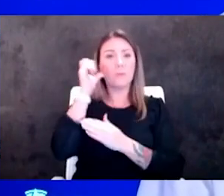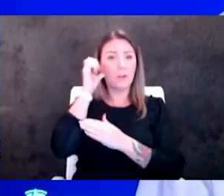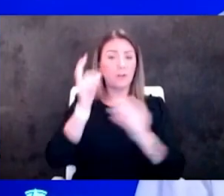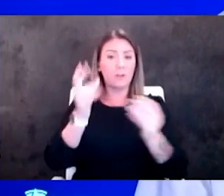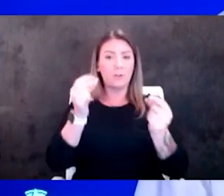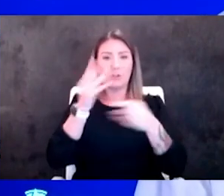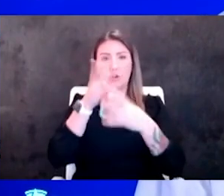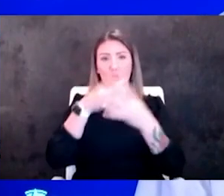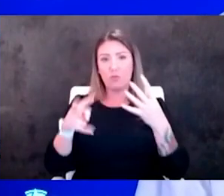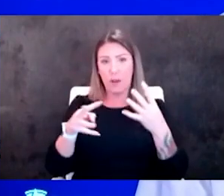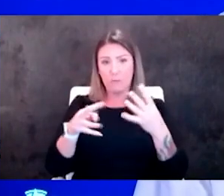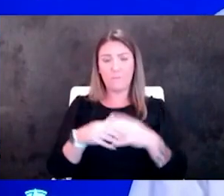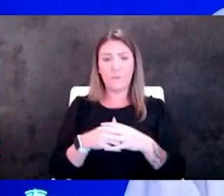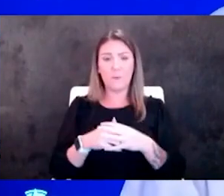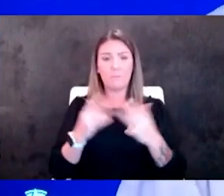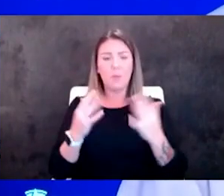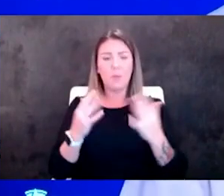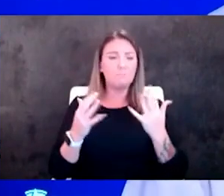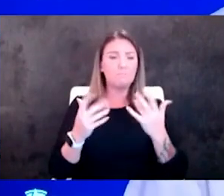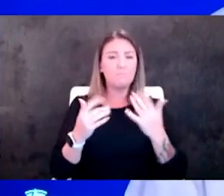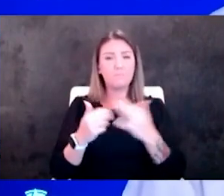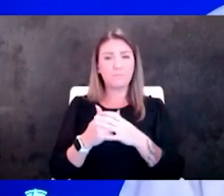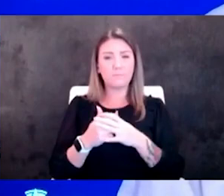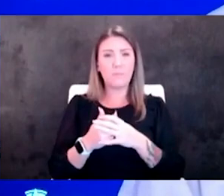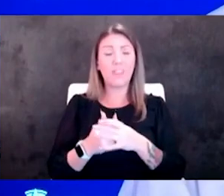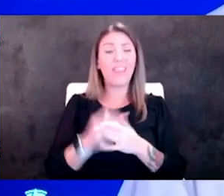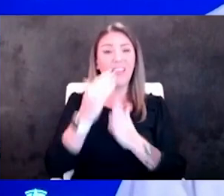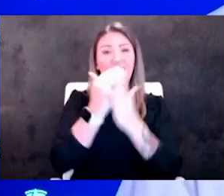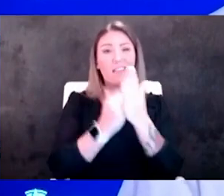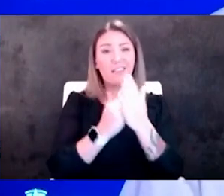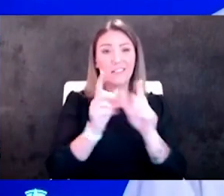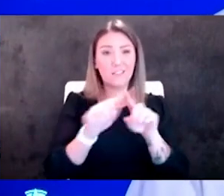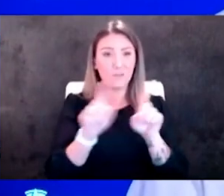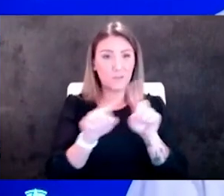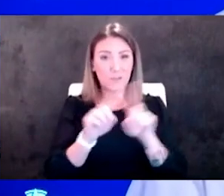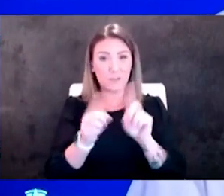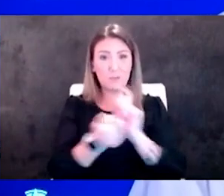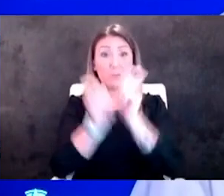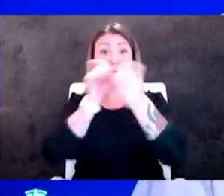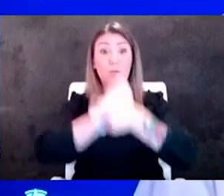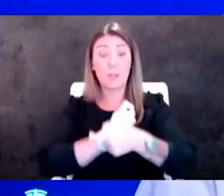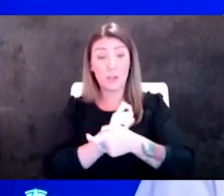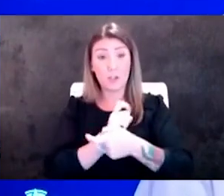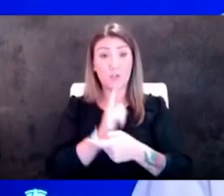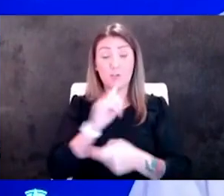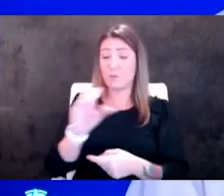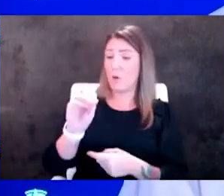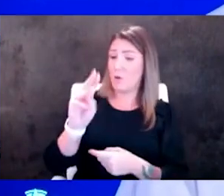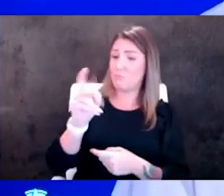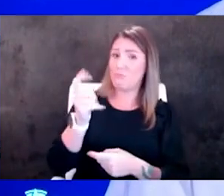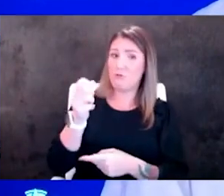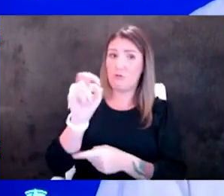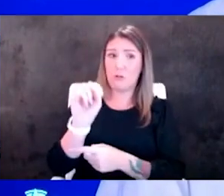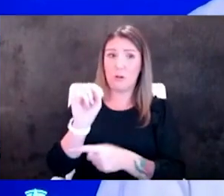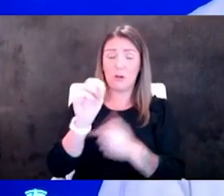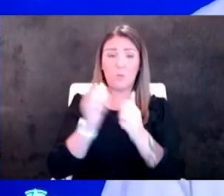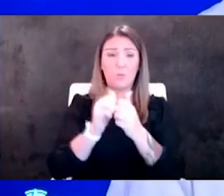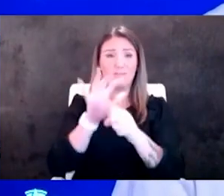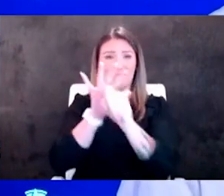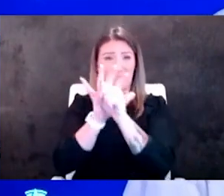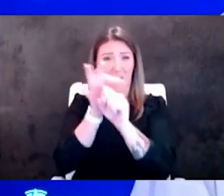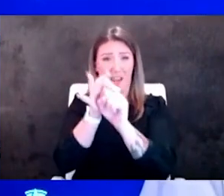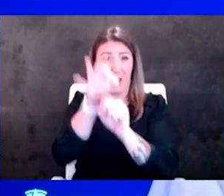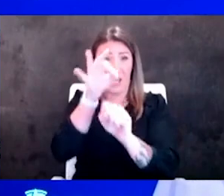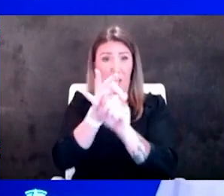or or the list of different mutations that omicron has in the spike protein with some of the other